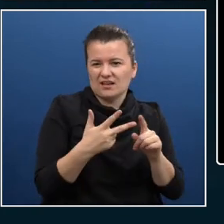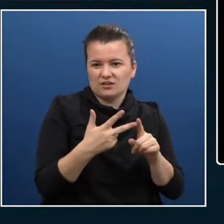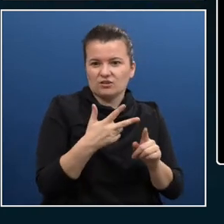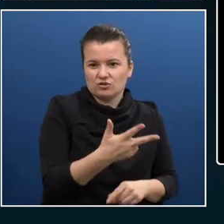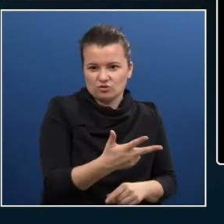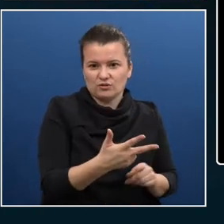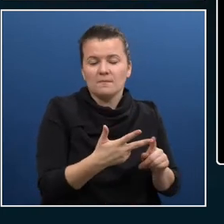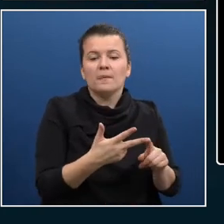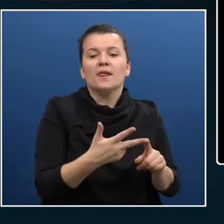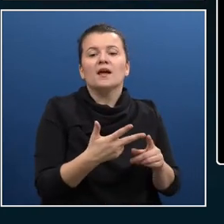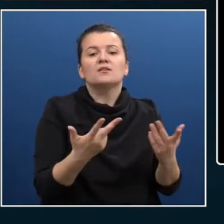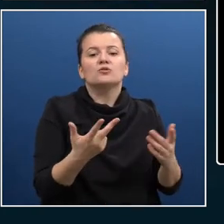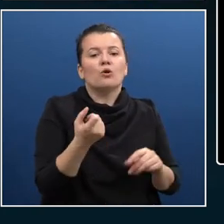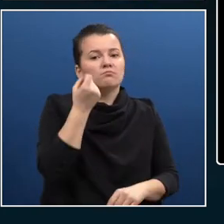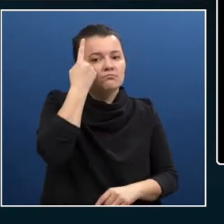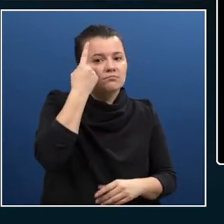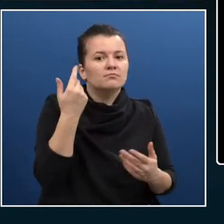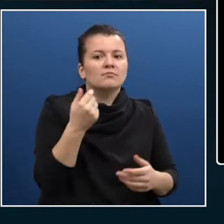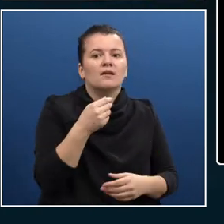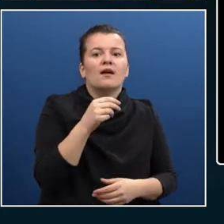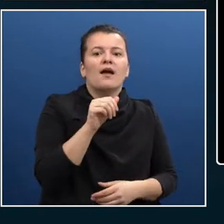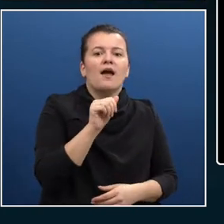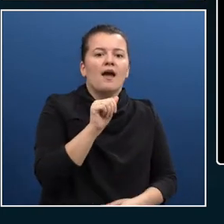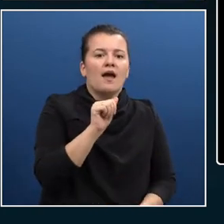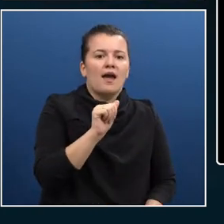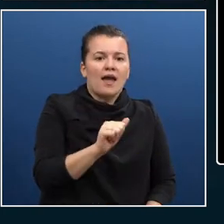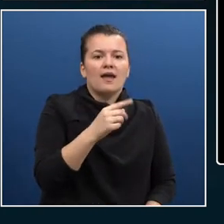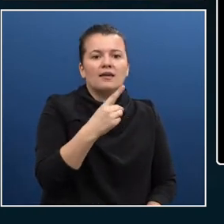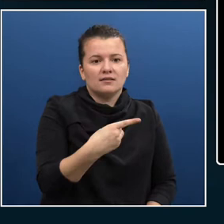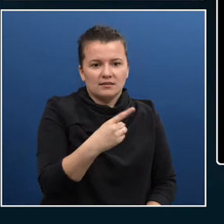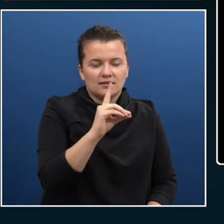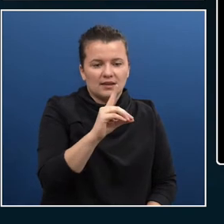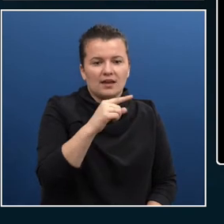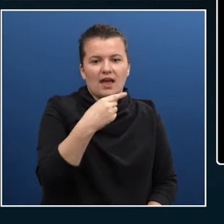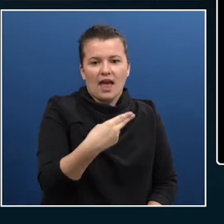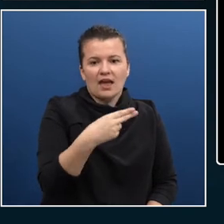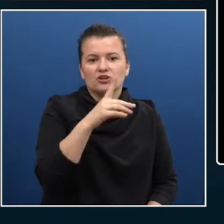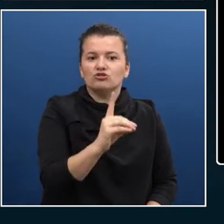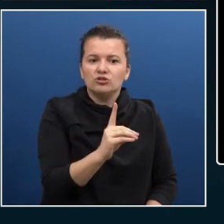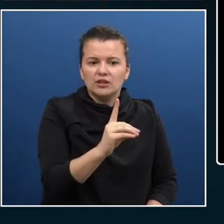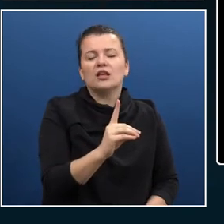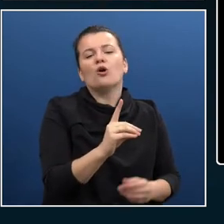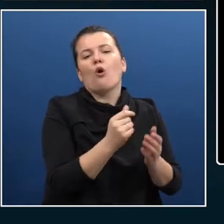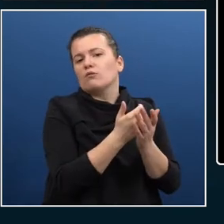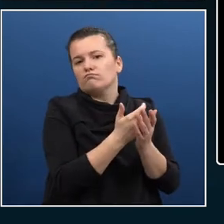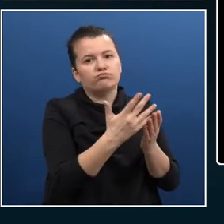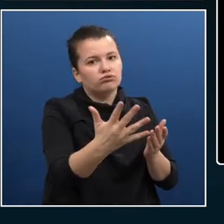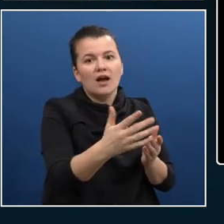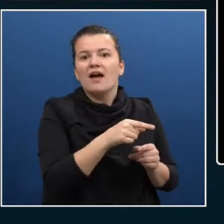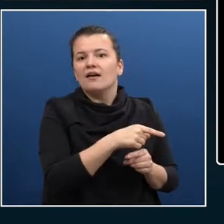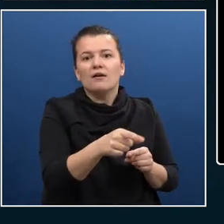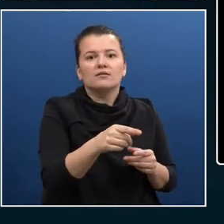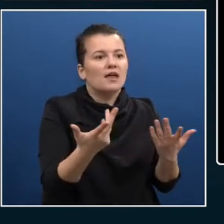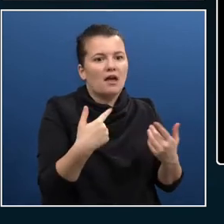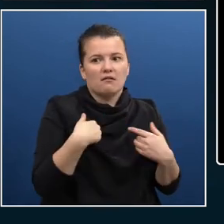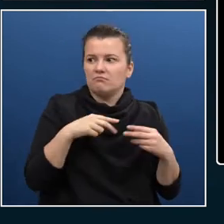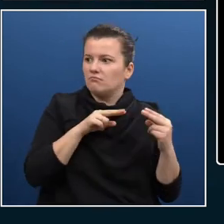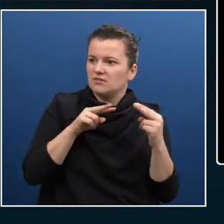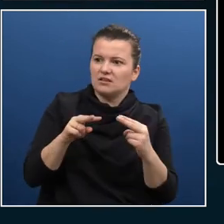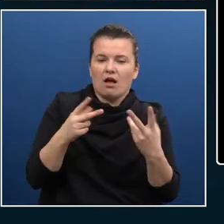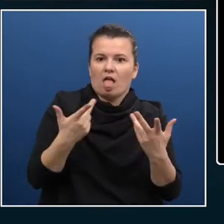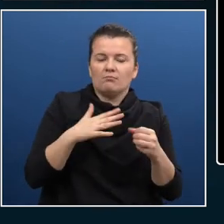understandable ADHD, autism spectrum. Because the last thing you want to do is make your system not being able to use or stressful.